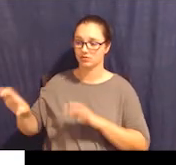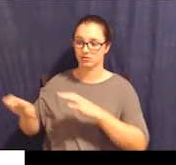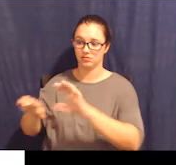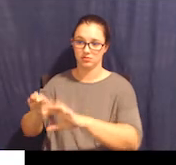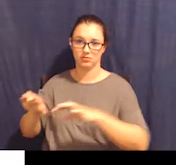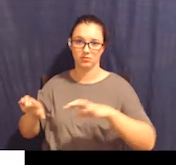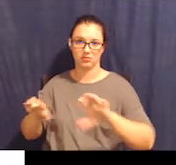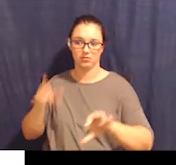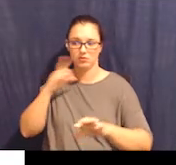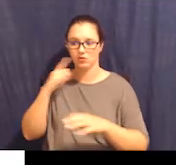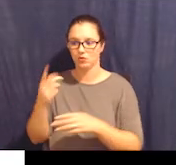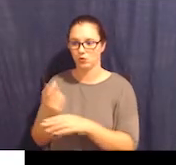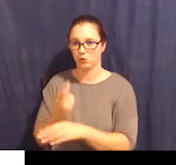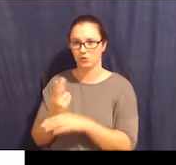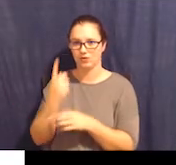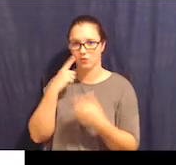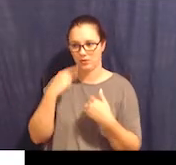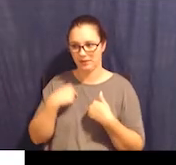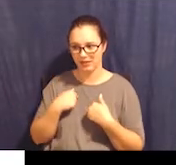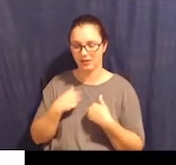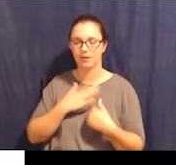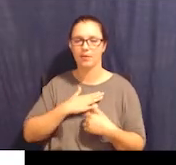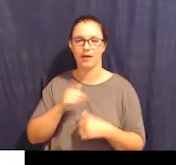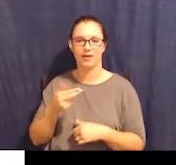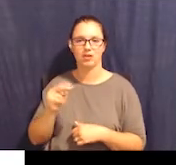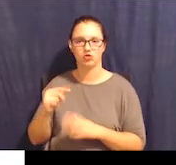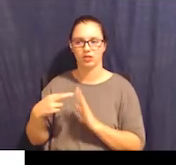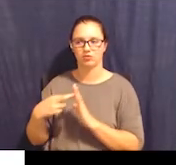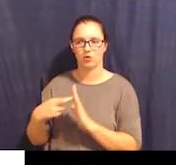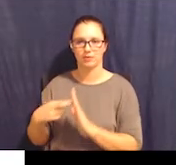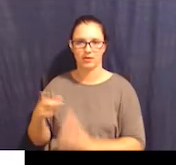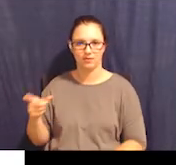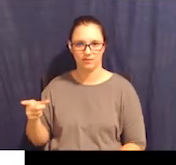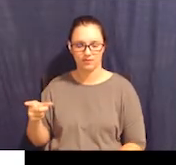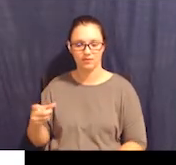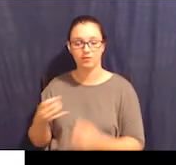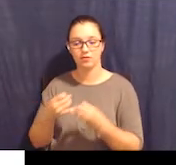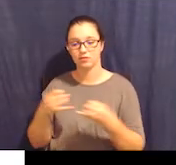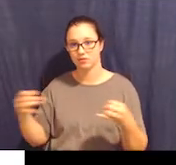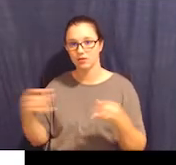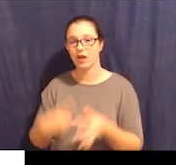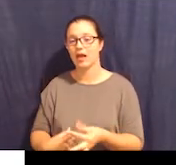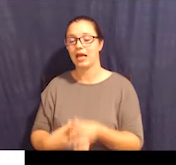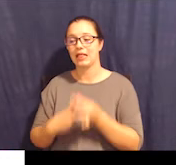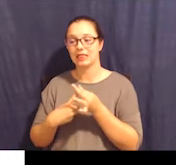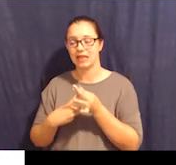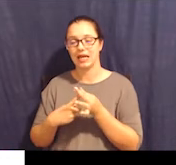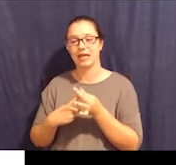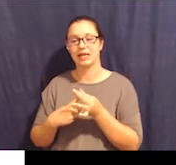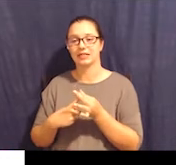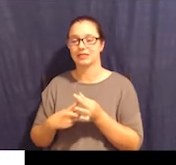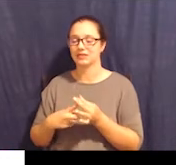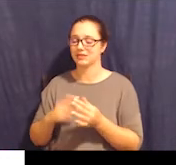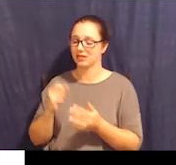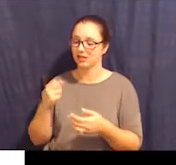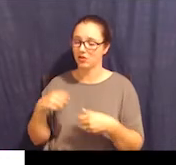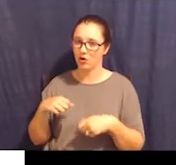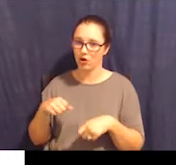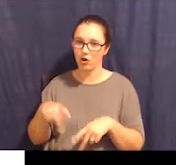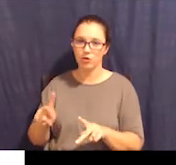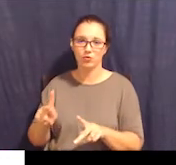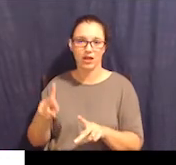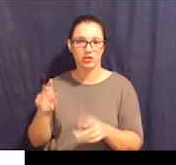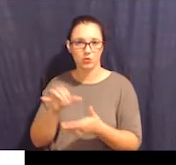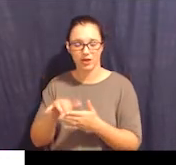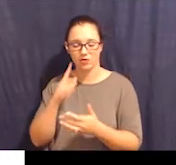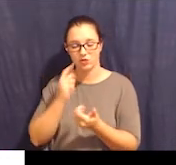And then underlined, unless expressly authorized to do so in a separate legal document, a supporter appointed under this agreement